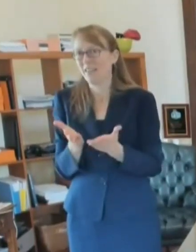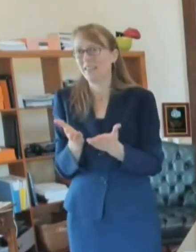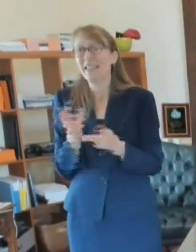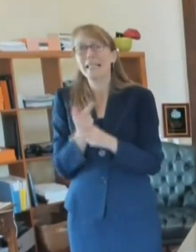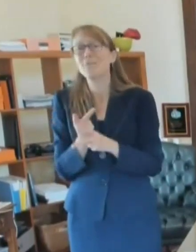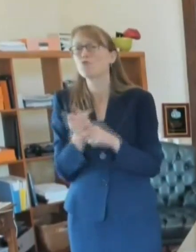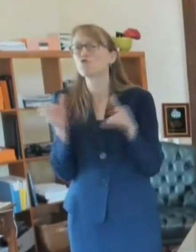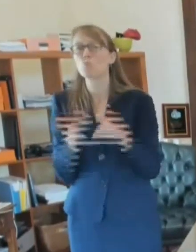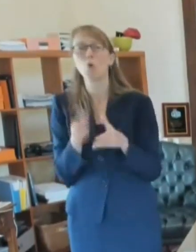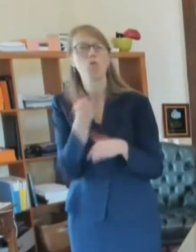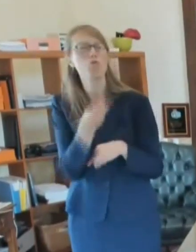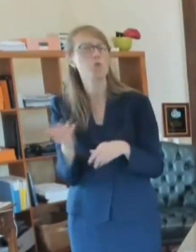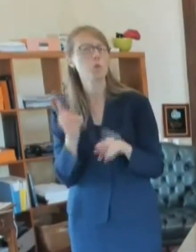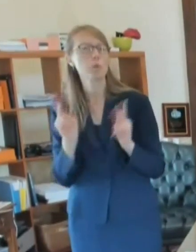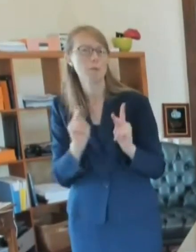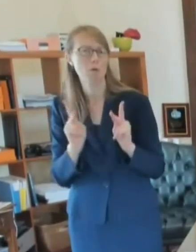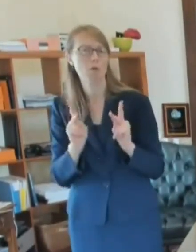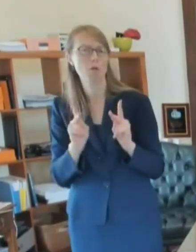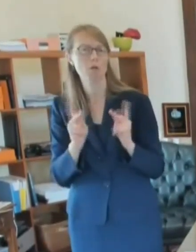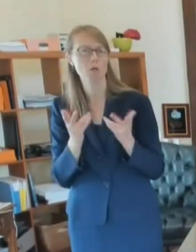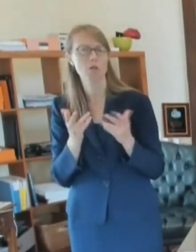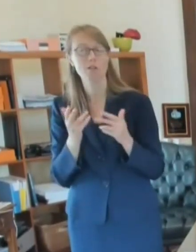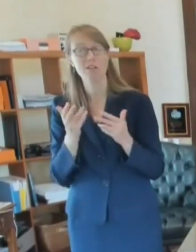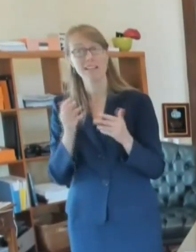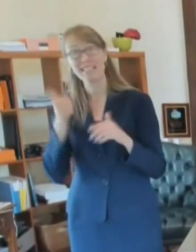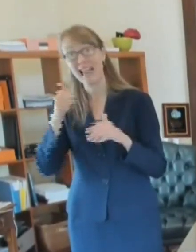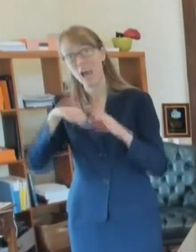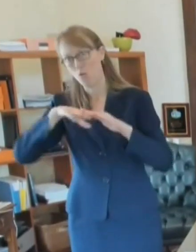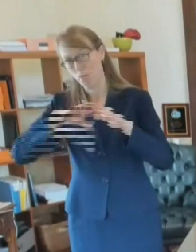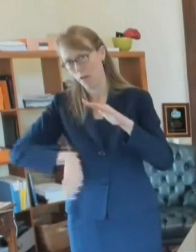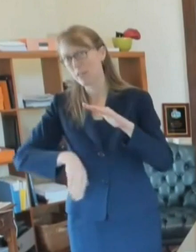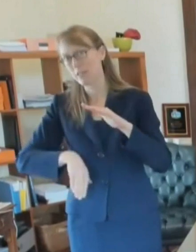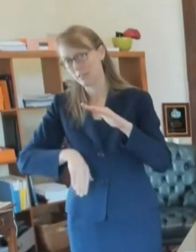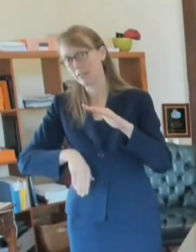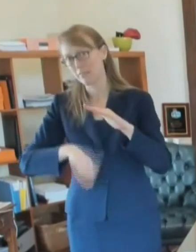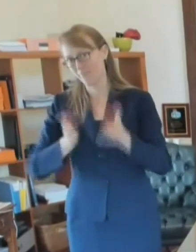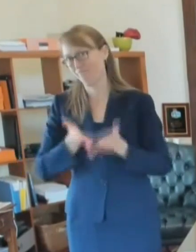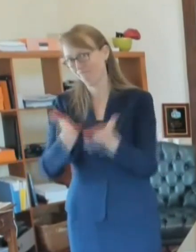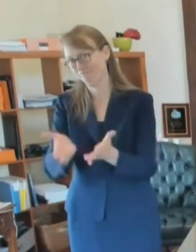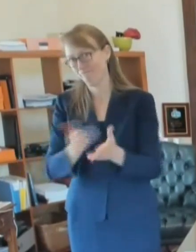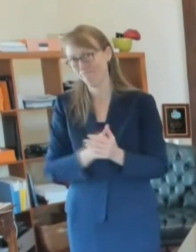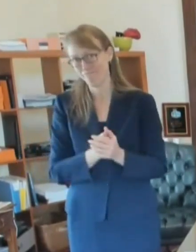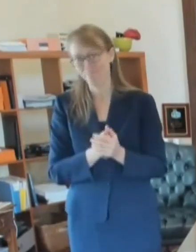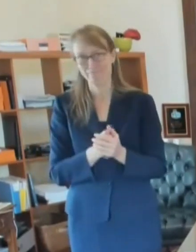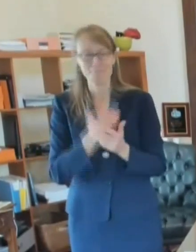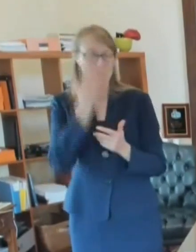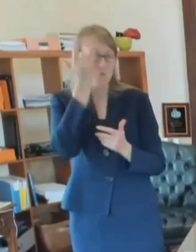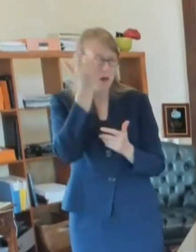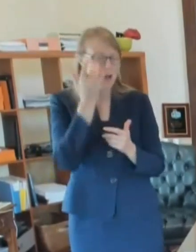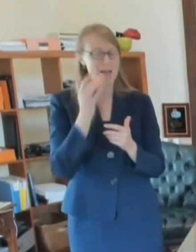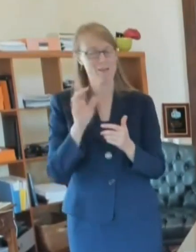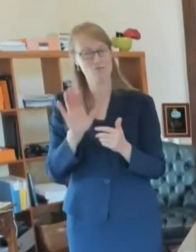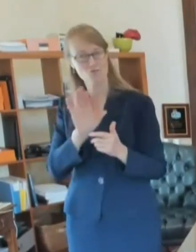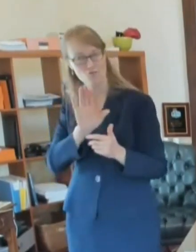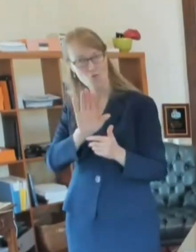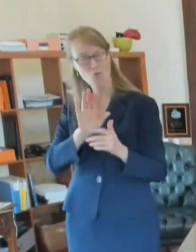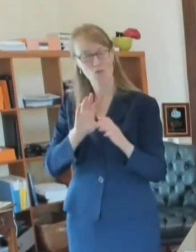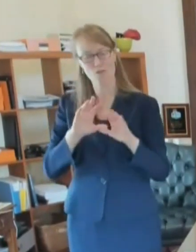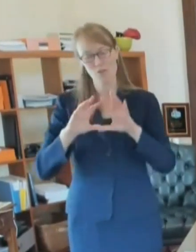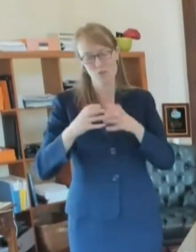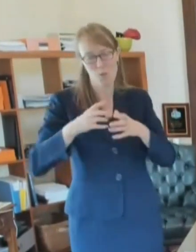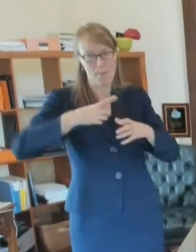10 or fewer, so that you can keep your circle as small as possible.